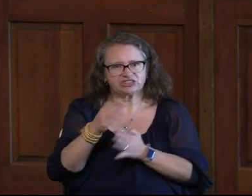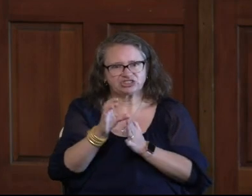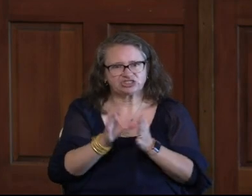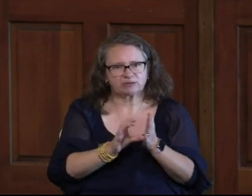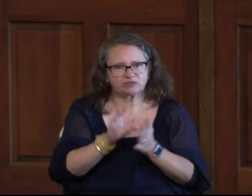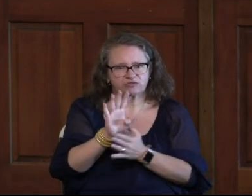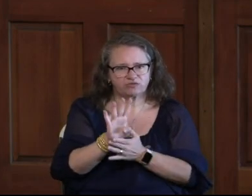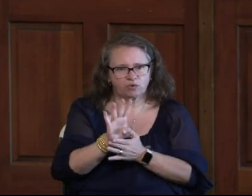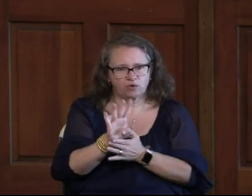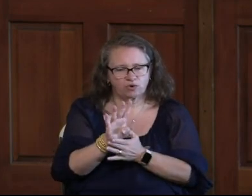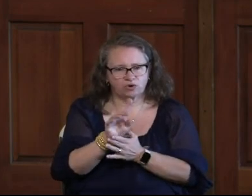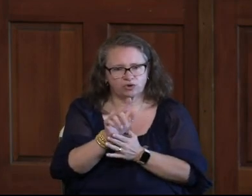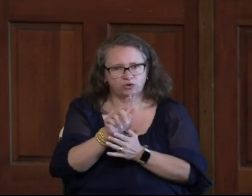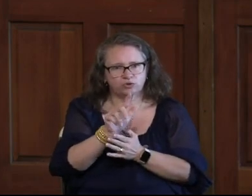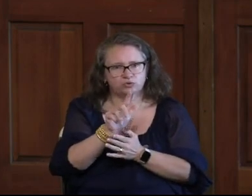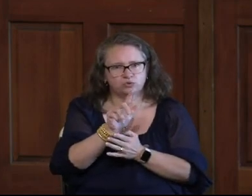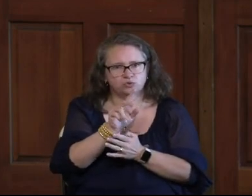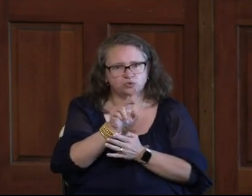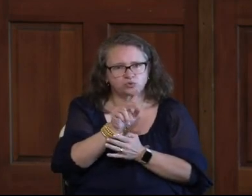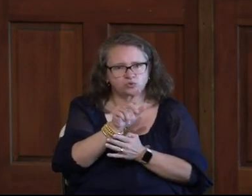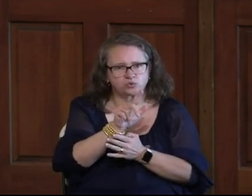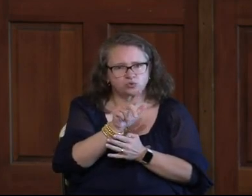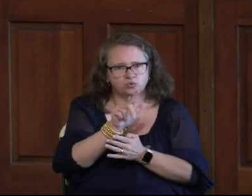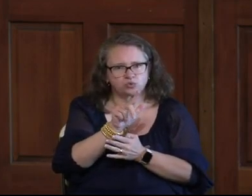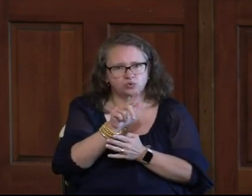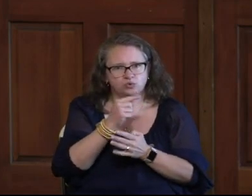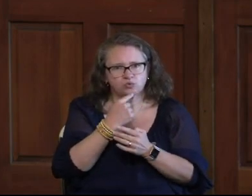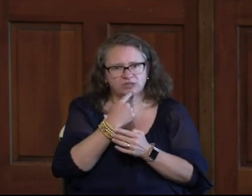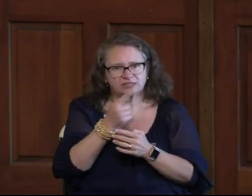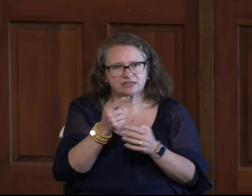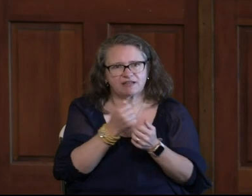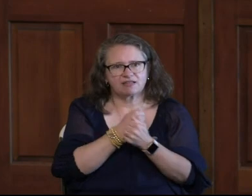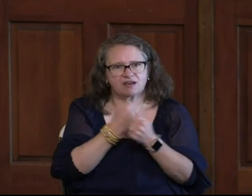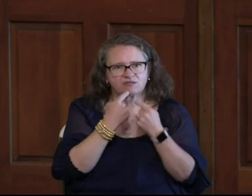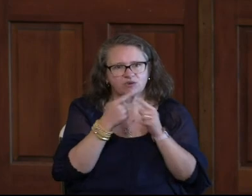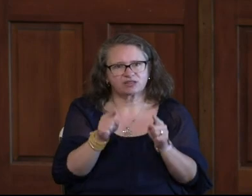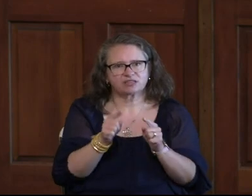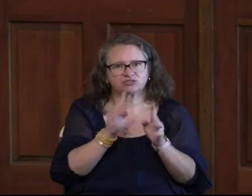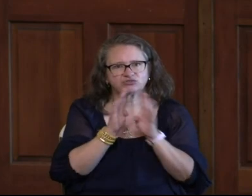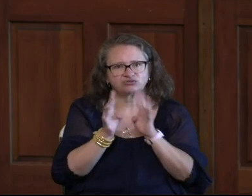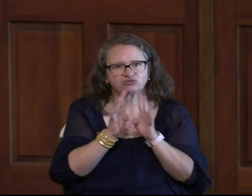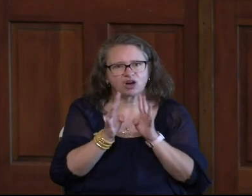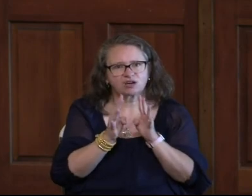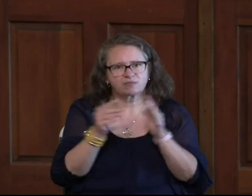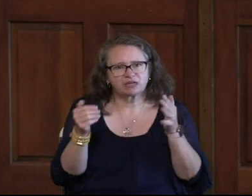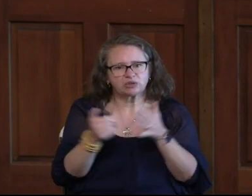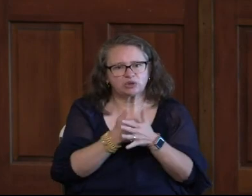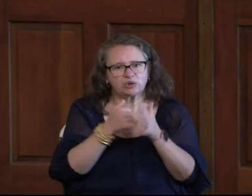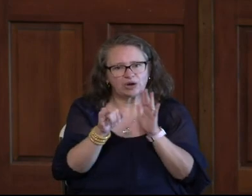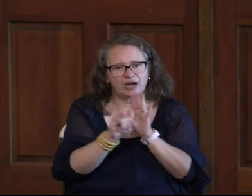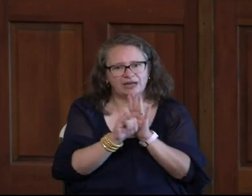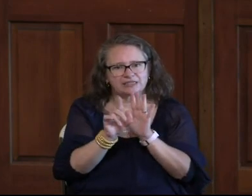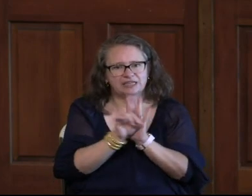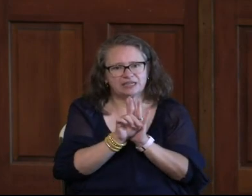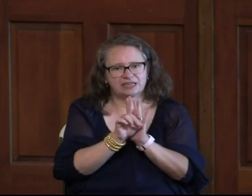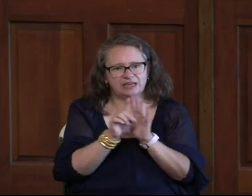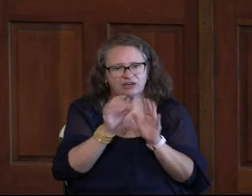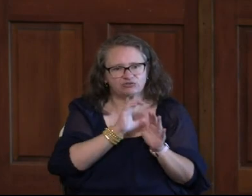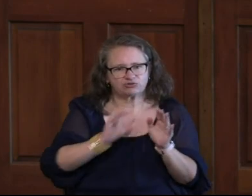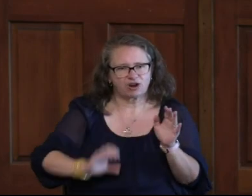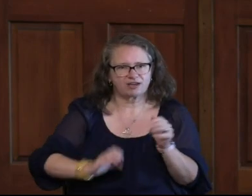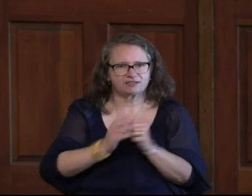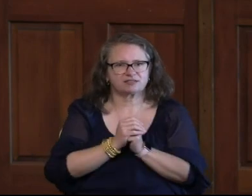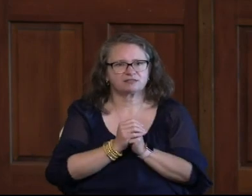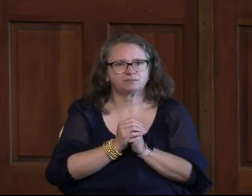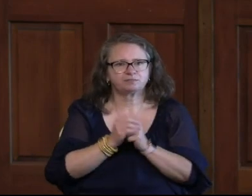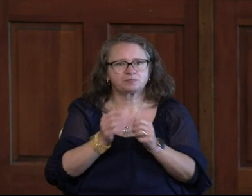4. We're going to read verses 22 through 24. I would love for you to read it with us. Talking about our new identity in Christ. Let's read it together.